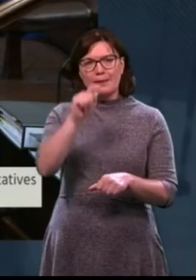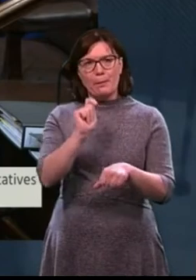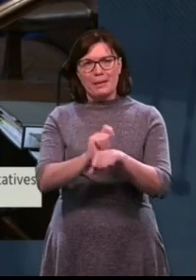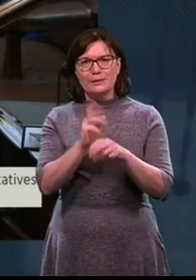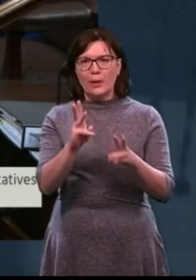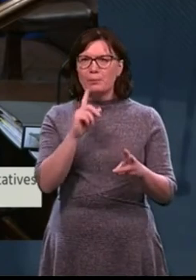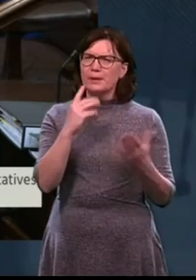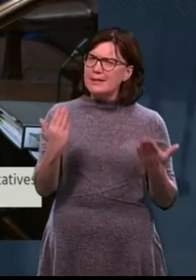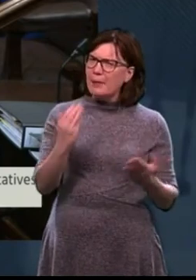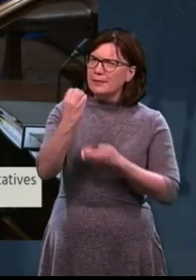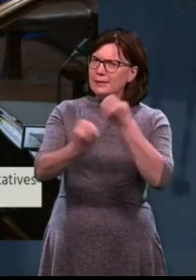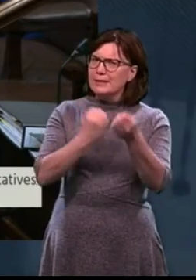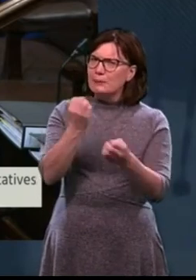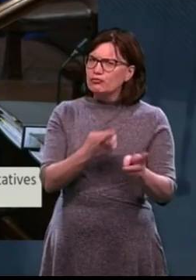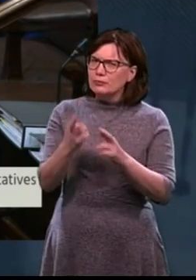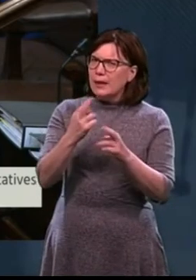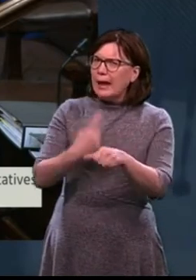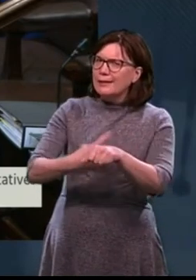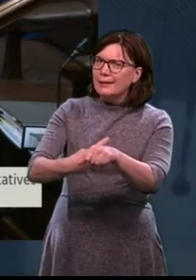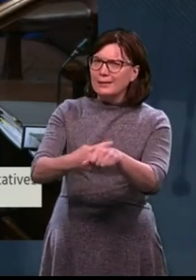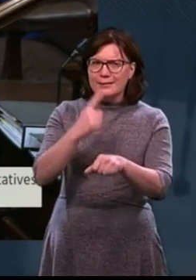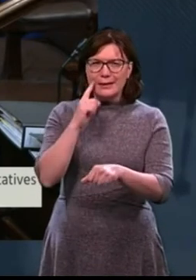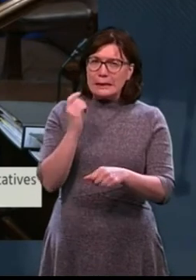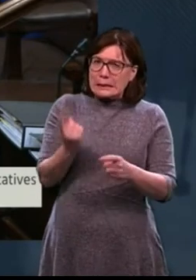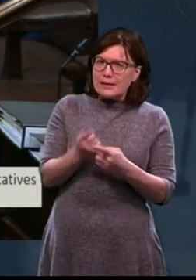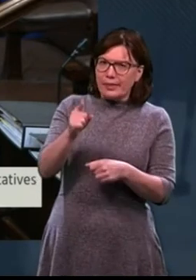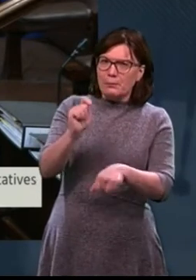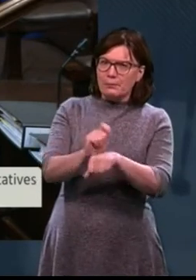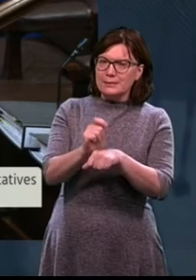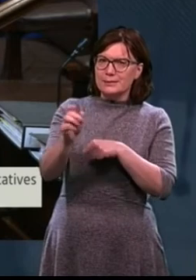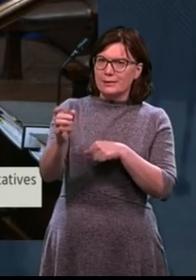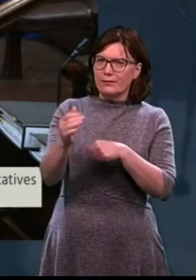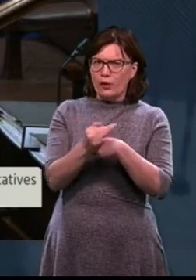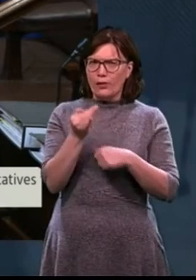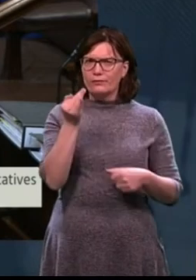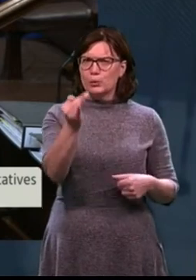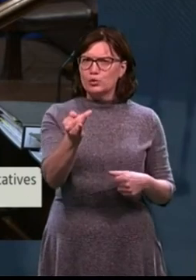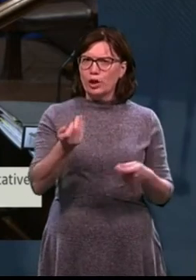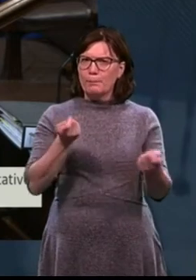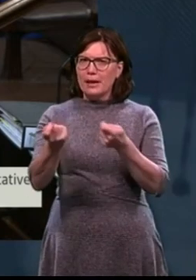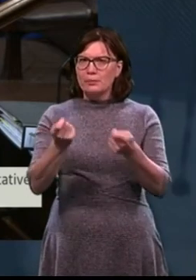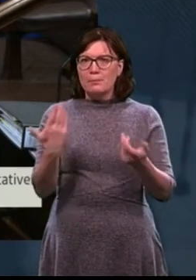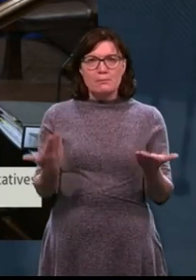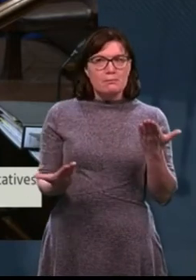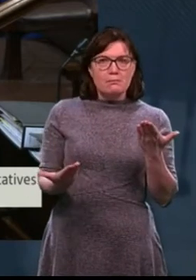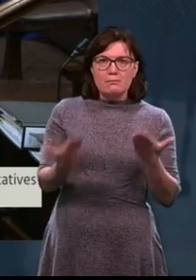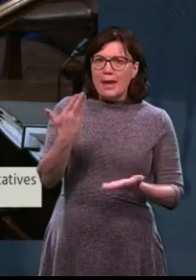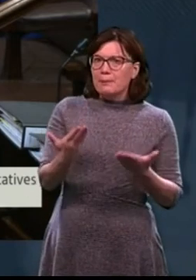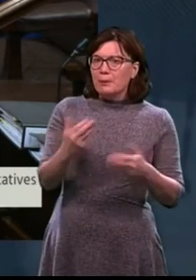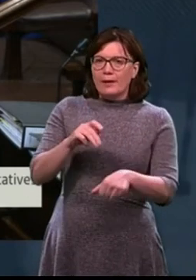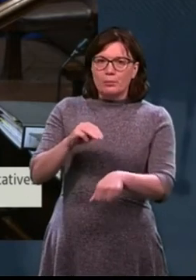interrogated in terms of best practice into the future. There's a broader issue around recruitment of